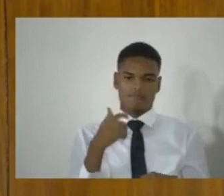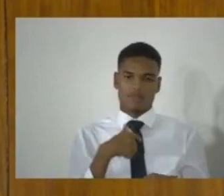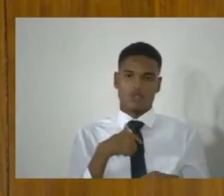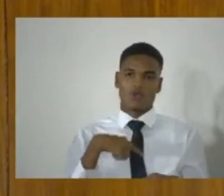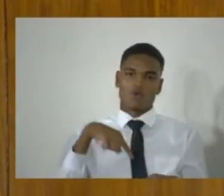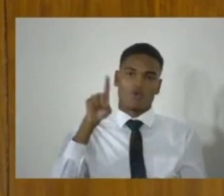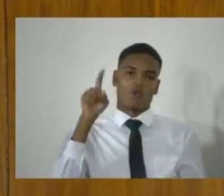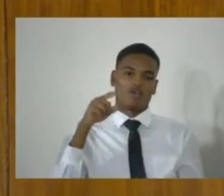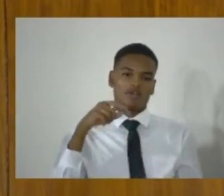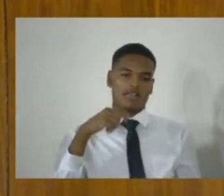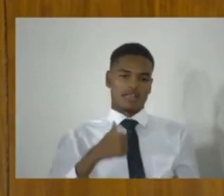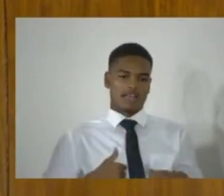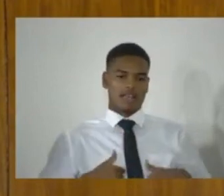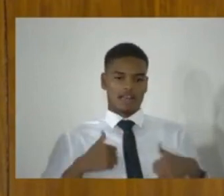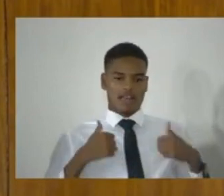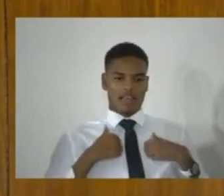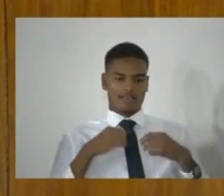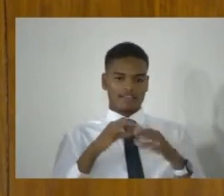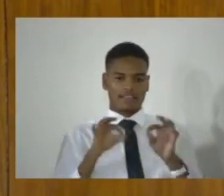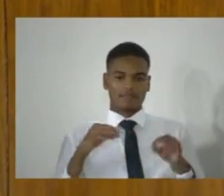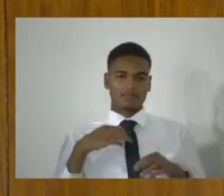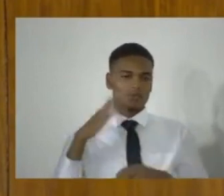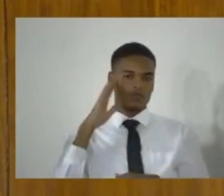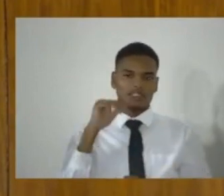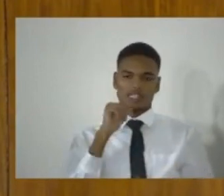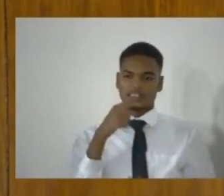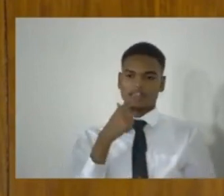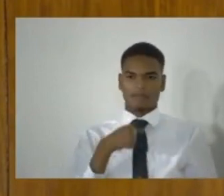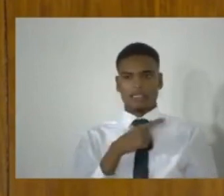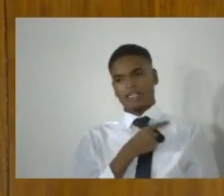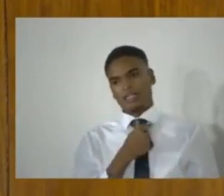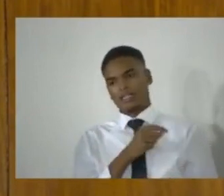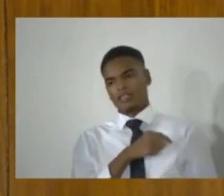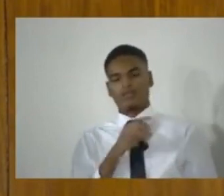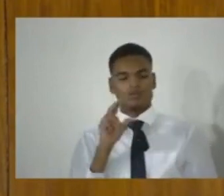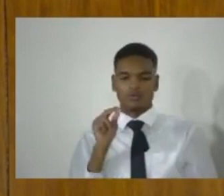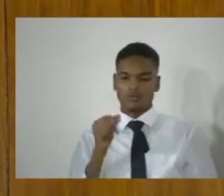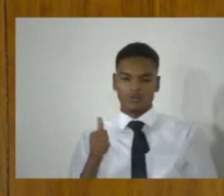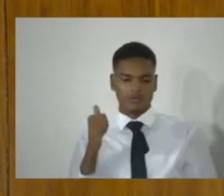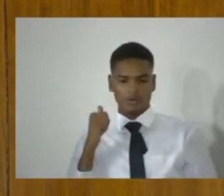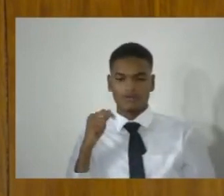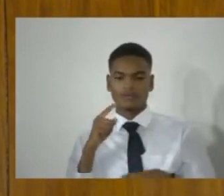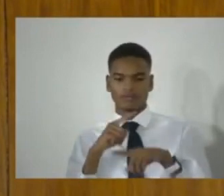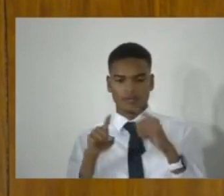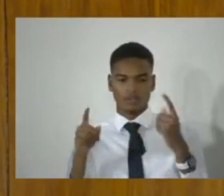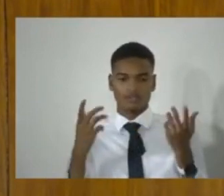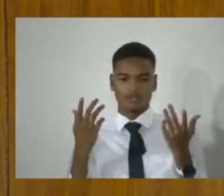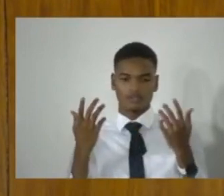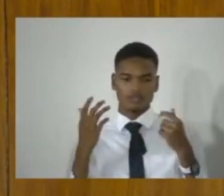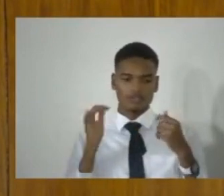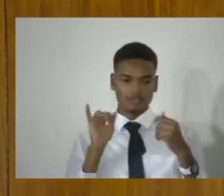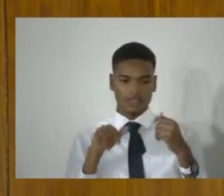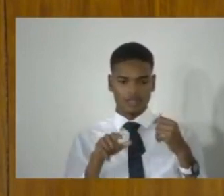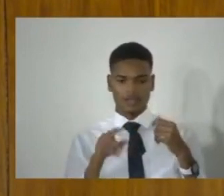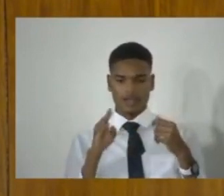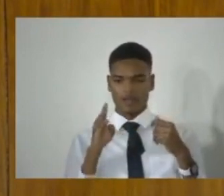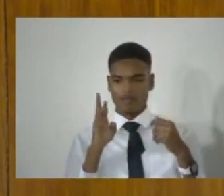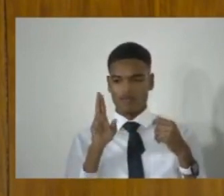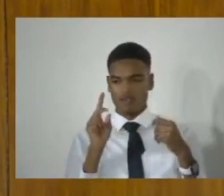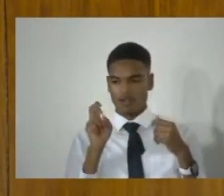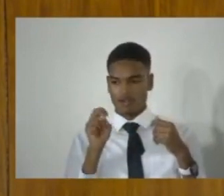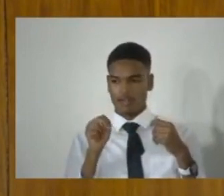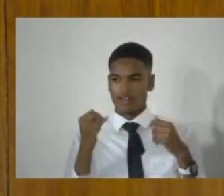They're going to take their chances. And it is going to impose on the criminal courts a huge additional burden, which they're